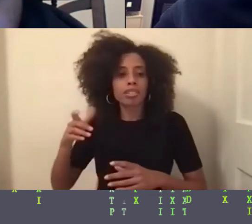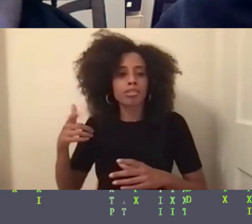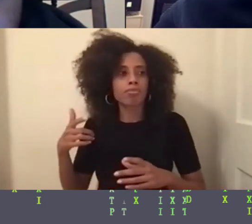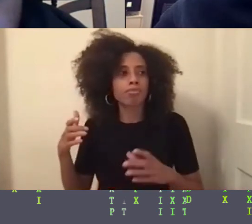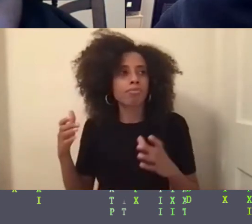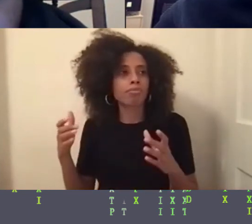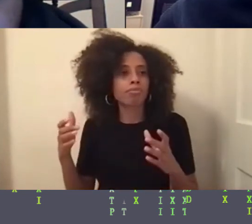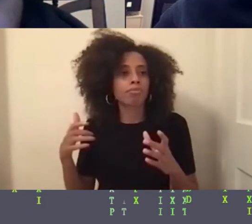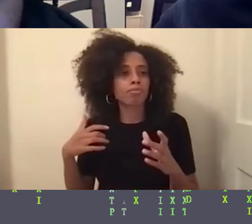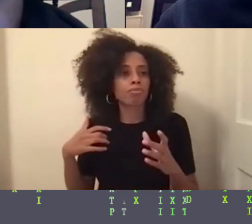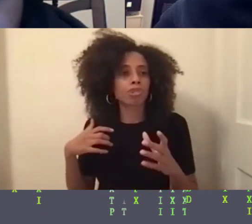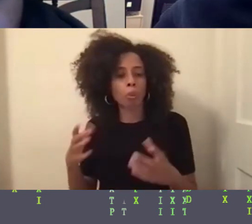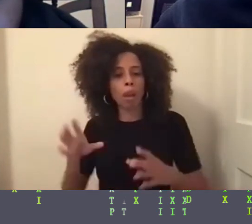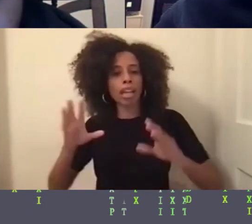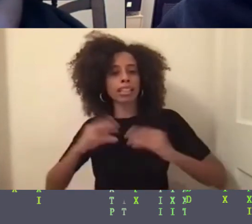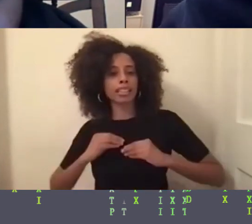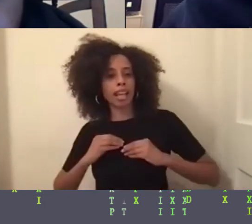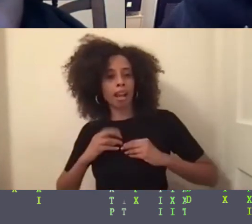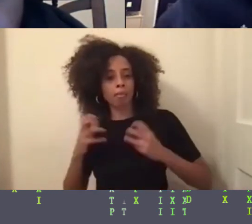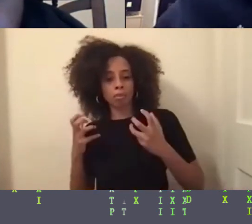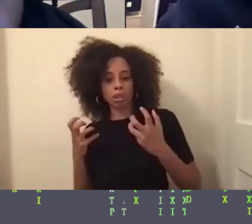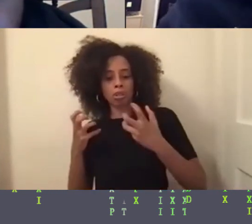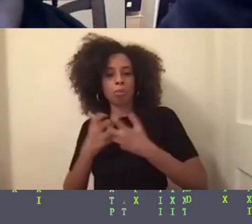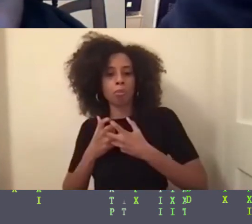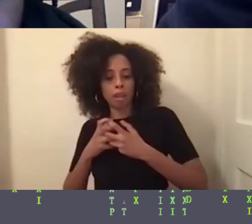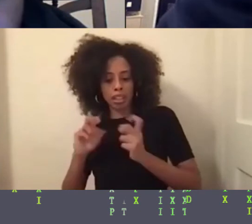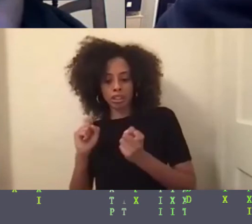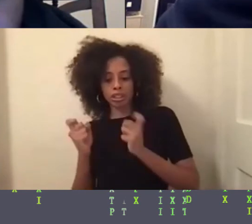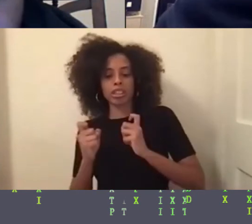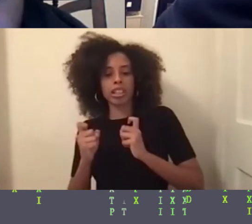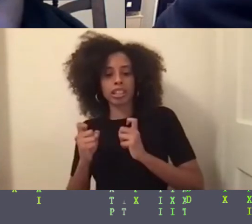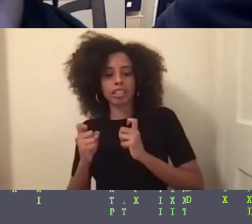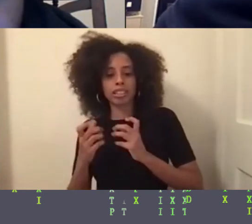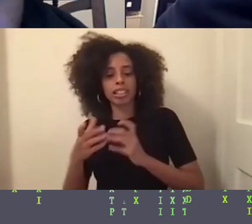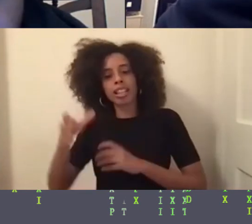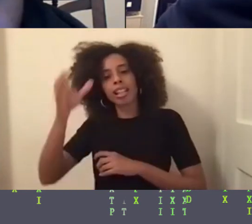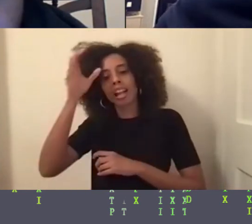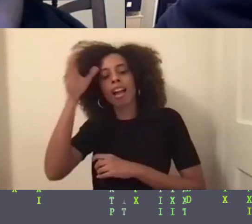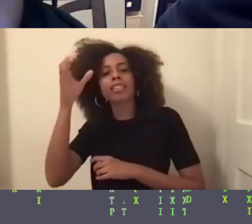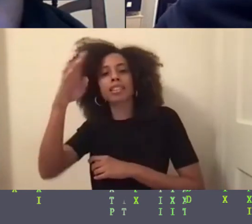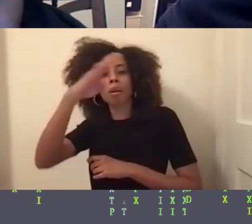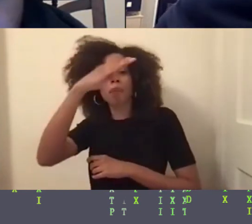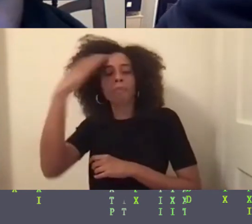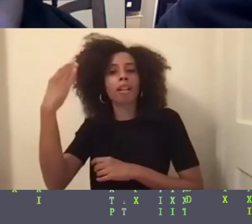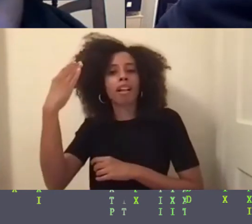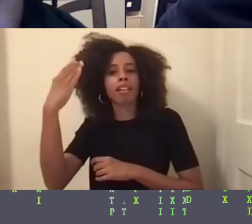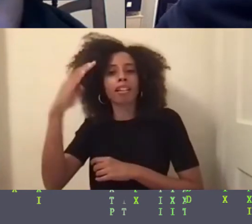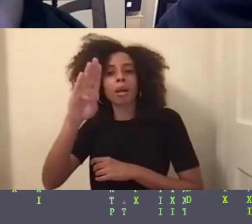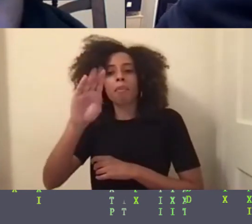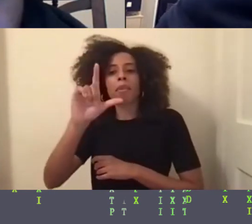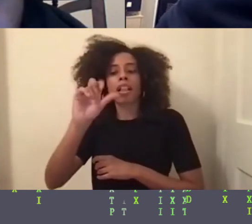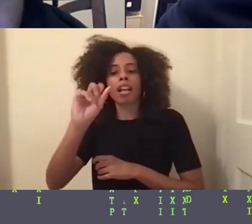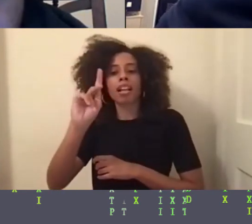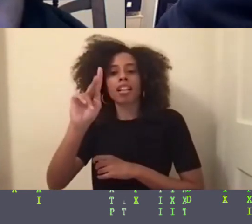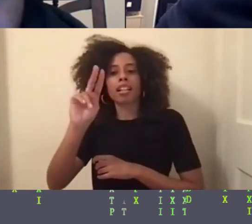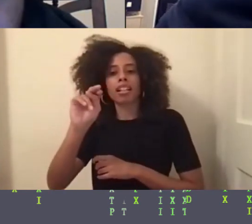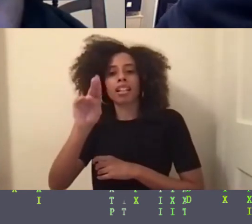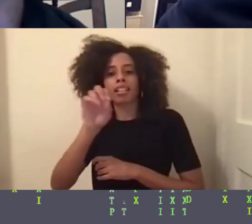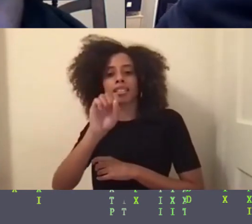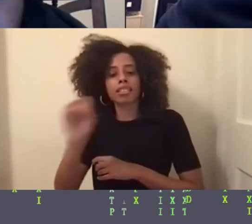So what what does that maybe those differences in perspectives look like